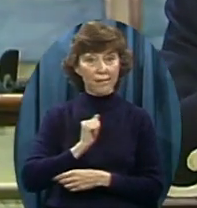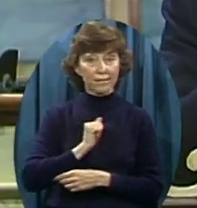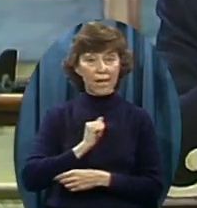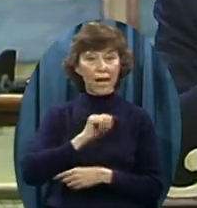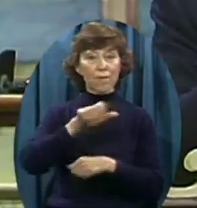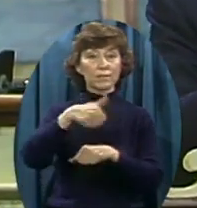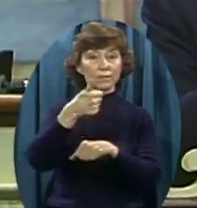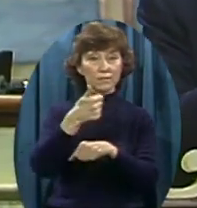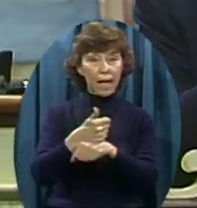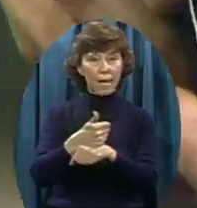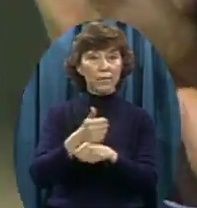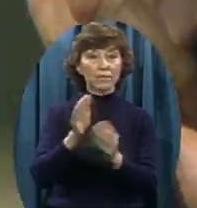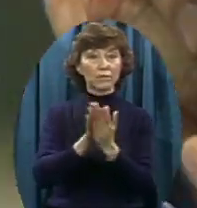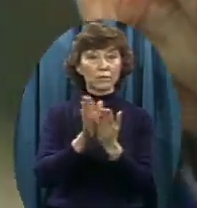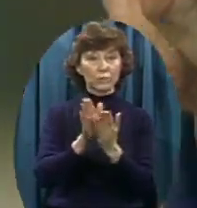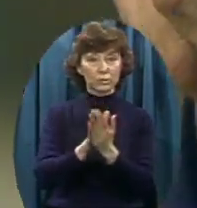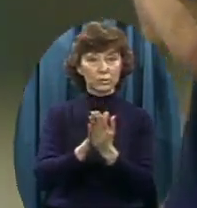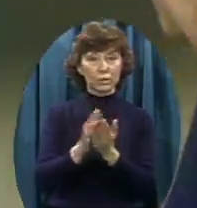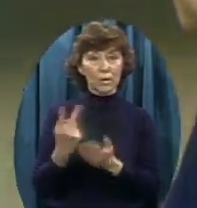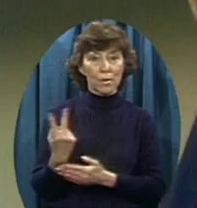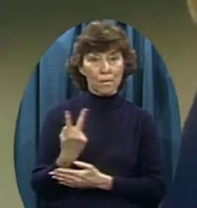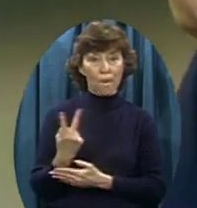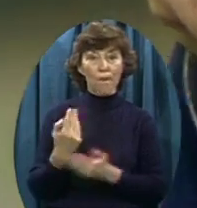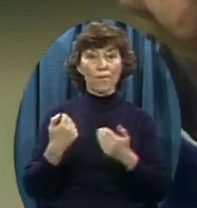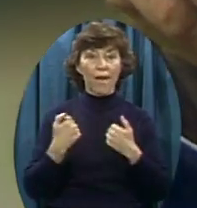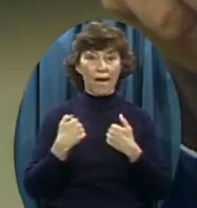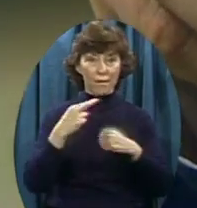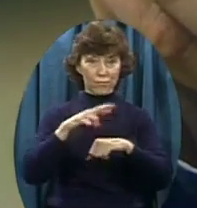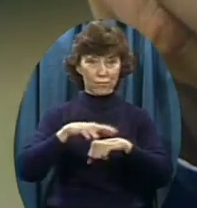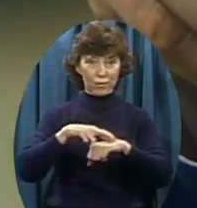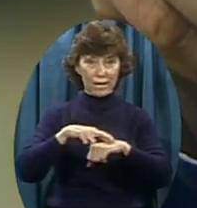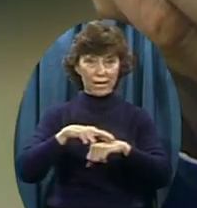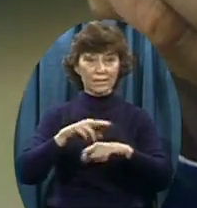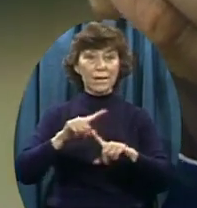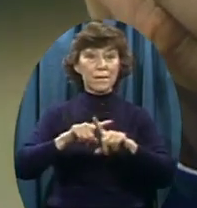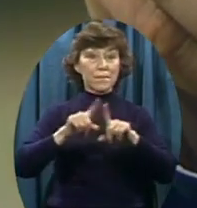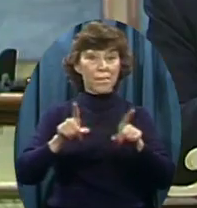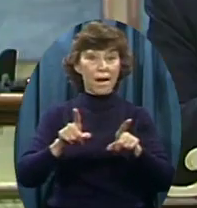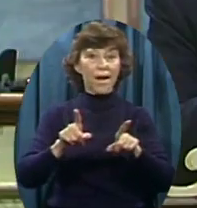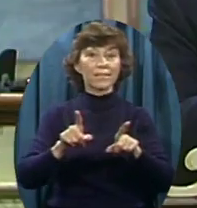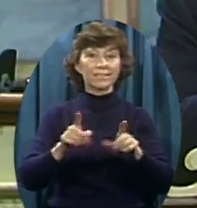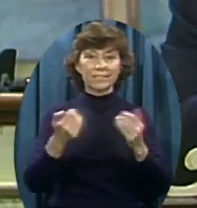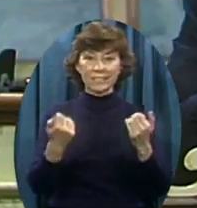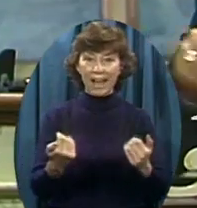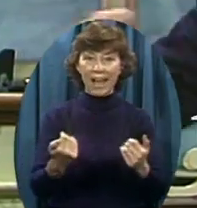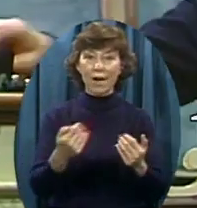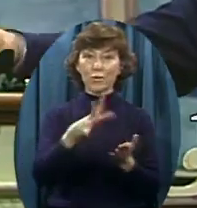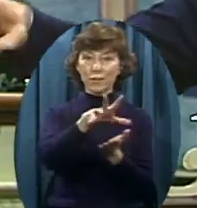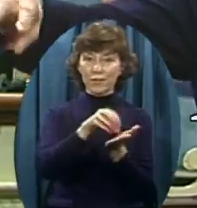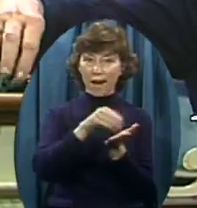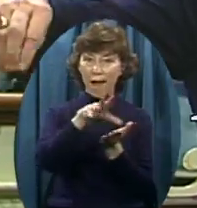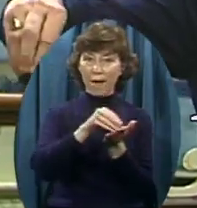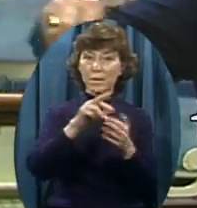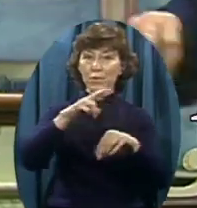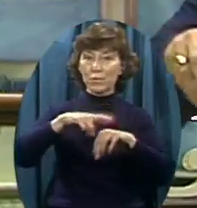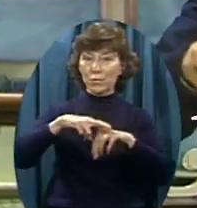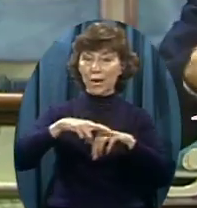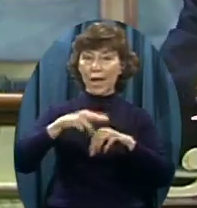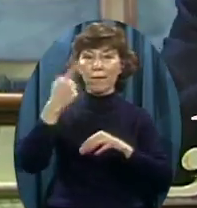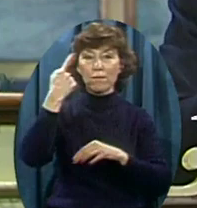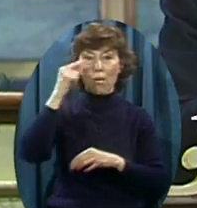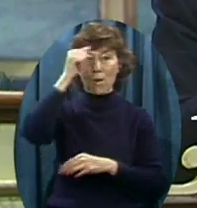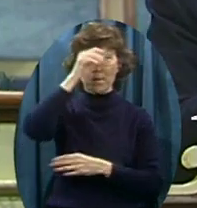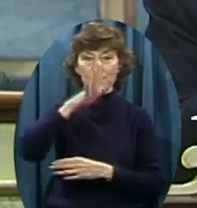founders Co-founders rings Made for everybody Who joins The New Founders Club That's the men's ring This is the ladies ring In case